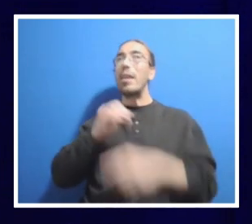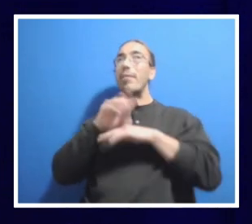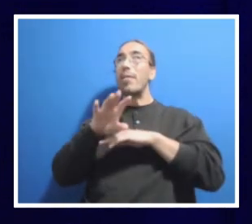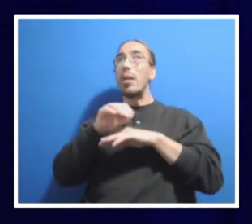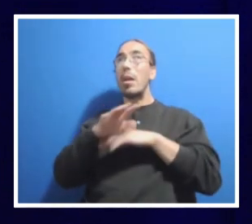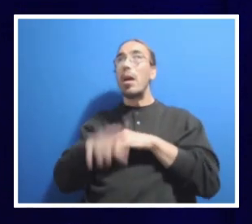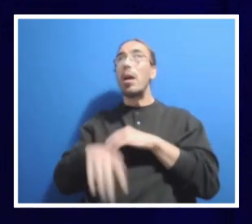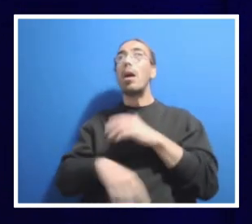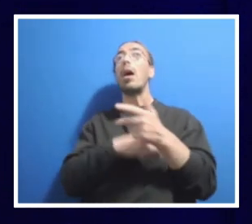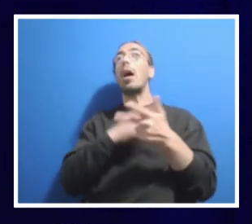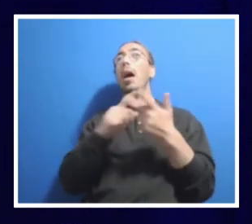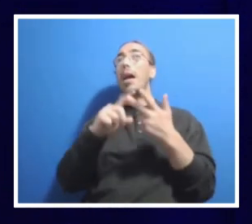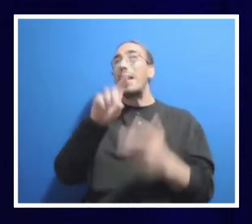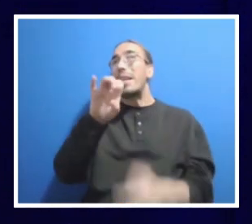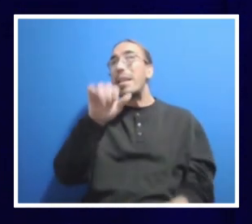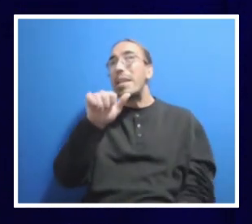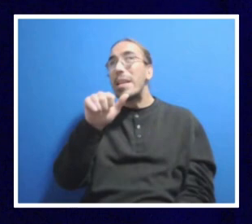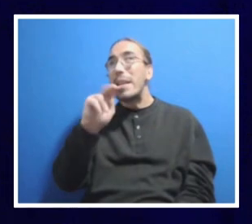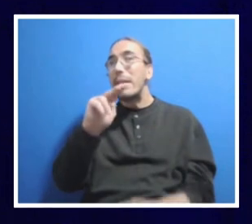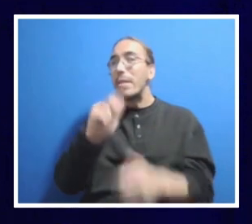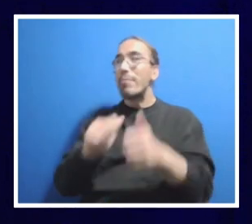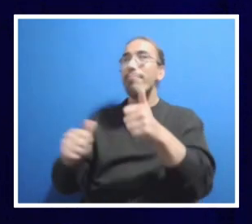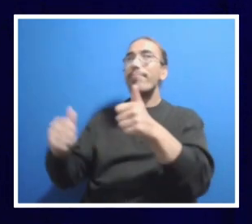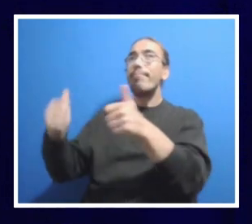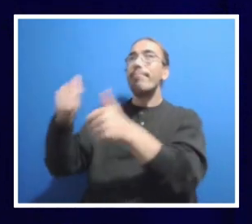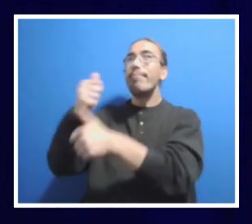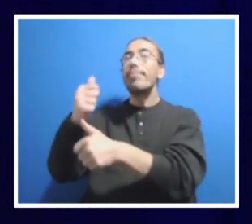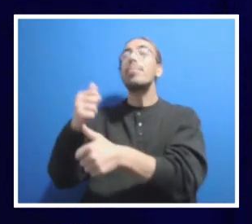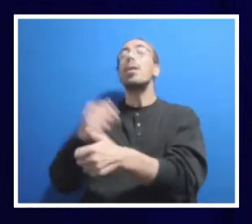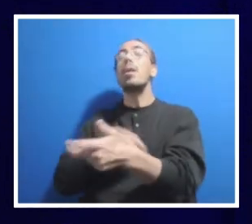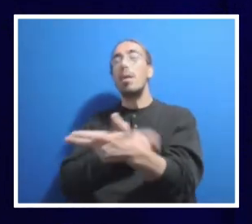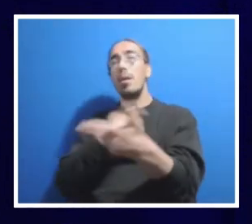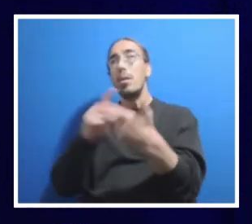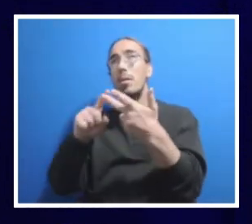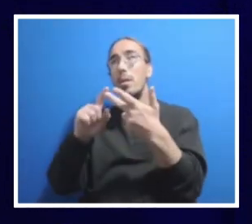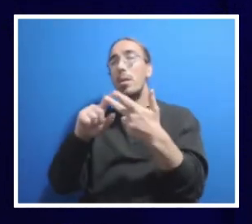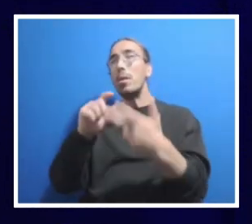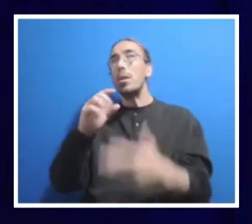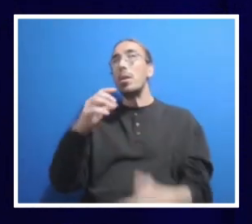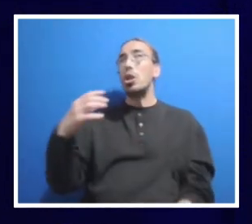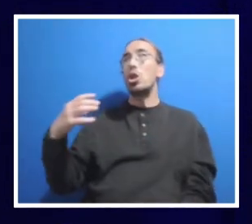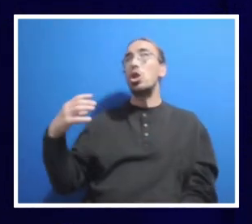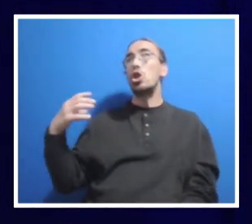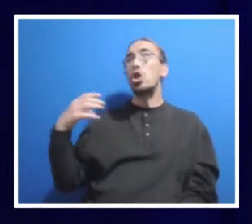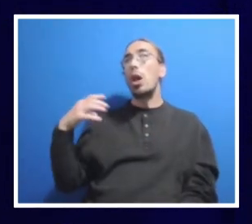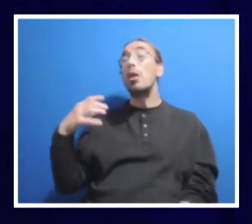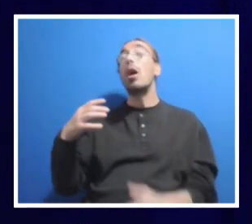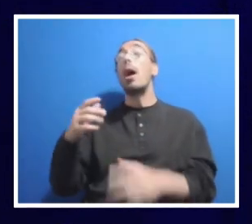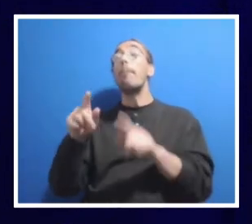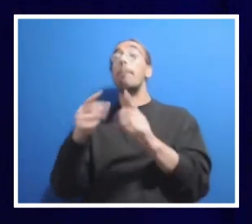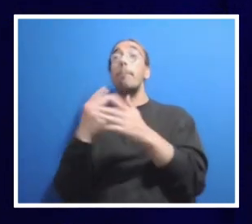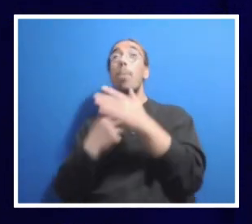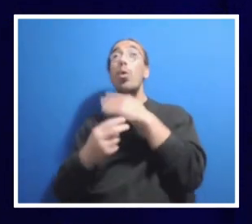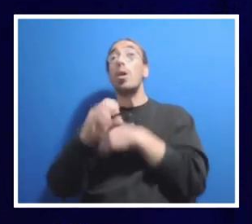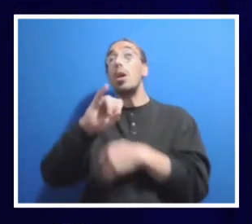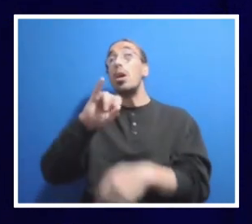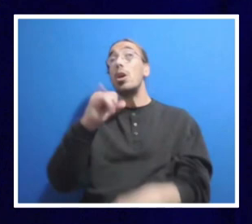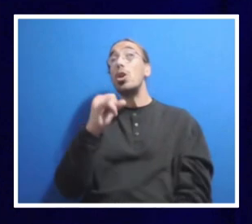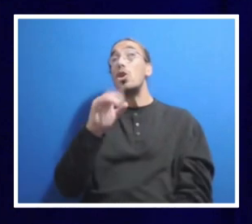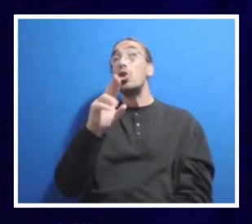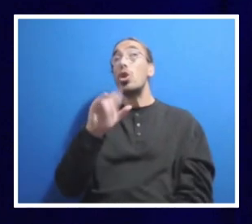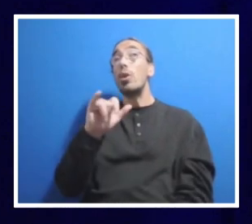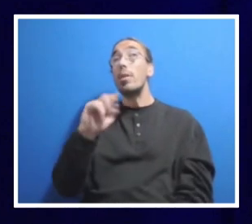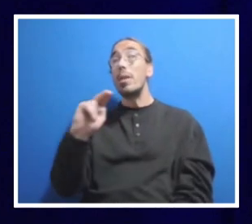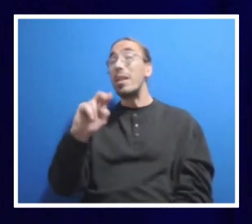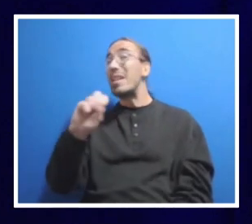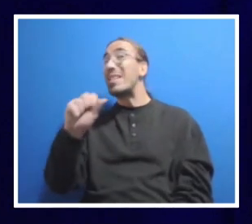chancellors. And I will tell you that this team here, both Justin and Sarah, have been hosting weekly